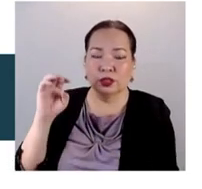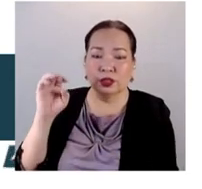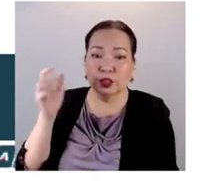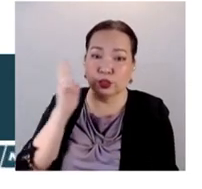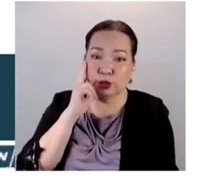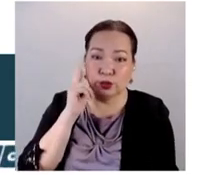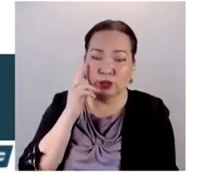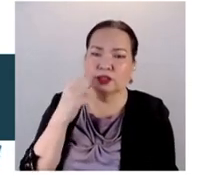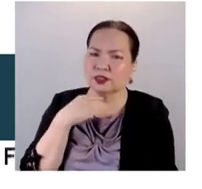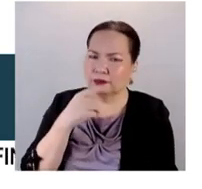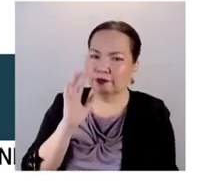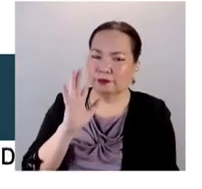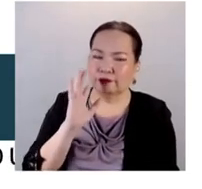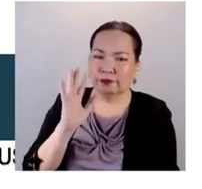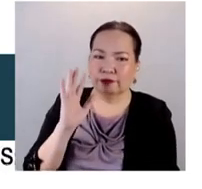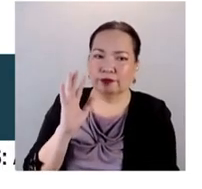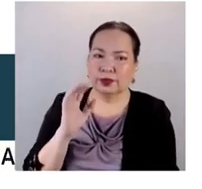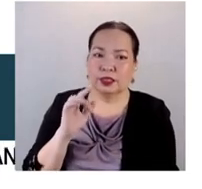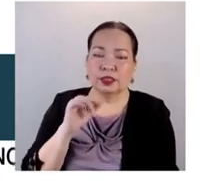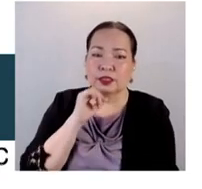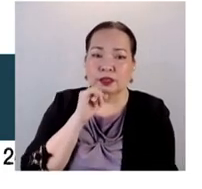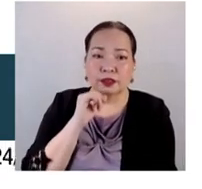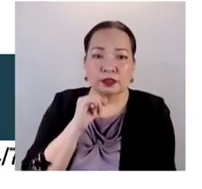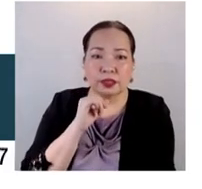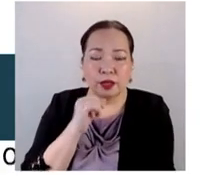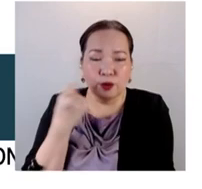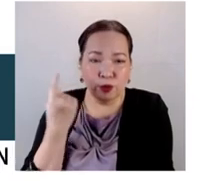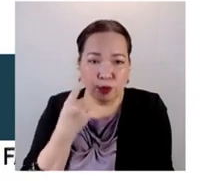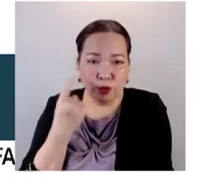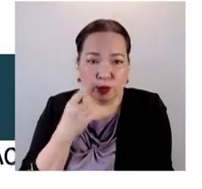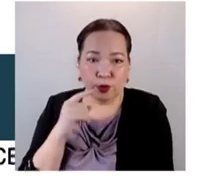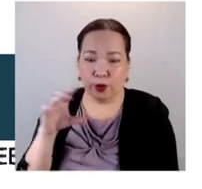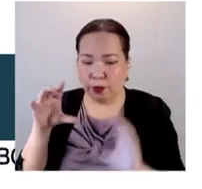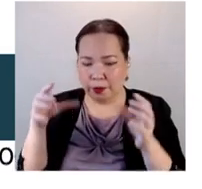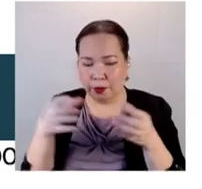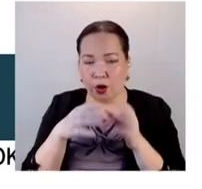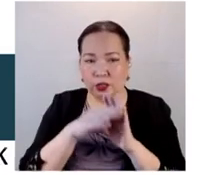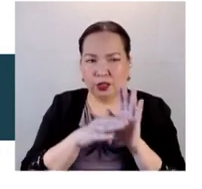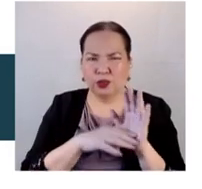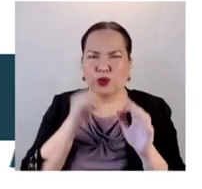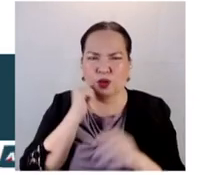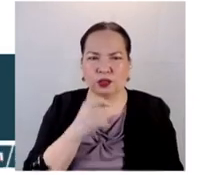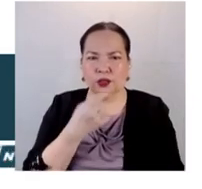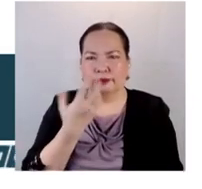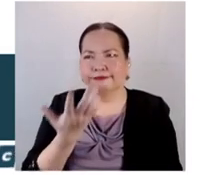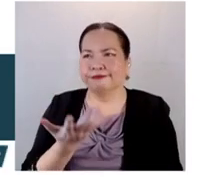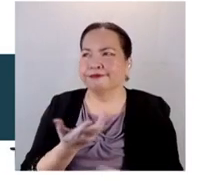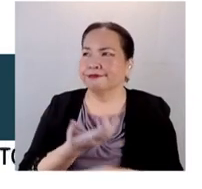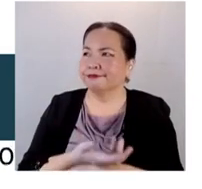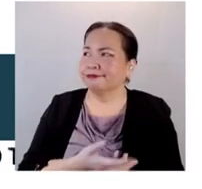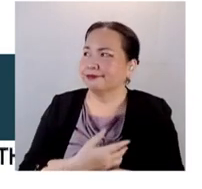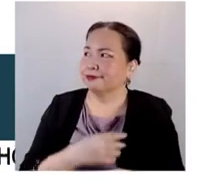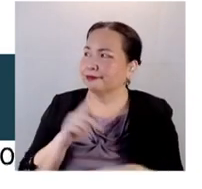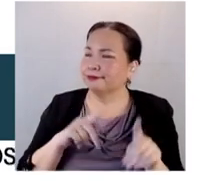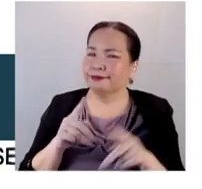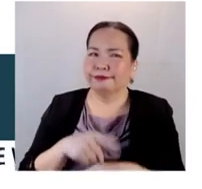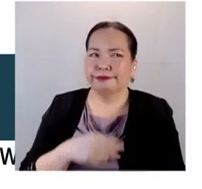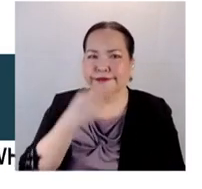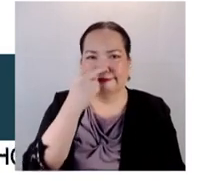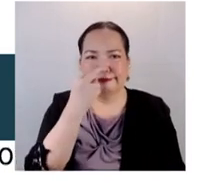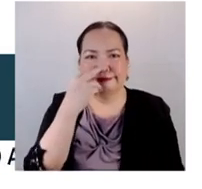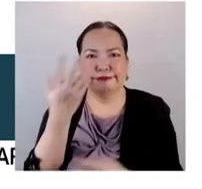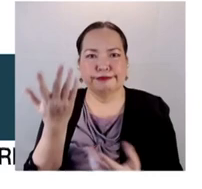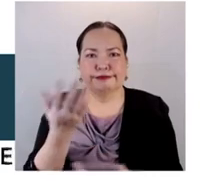also said that not only has it been mocked in so many words, but that rich families or at least